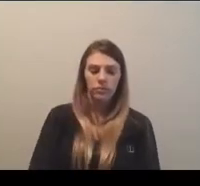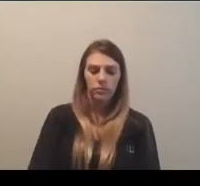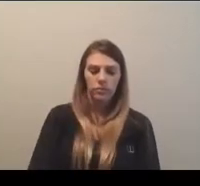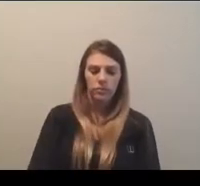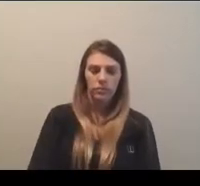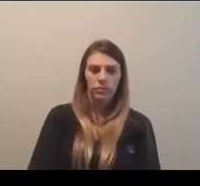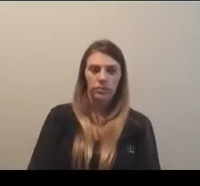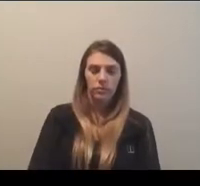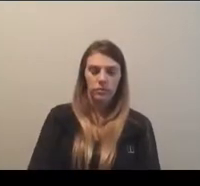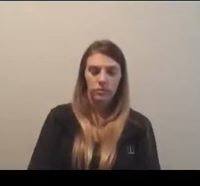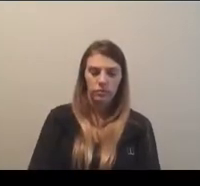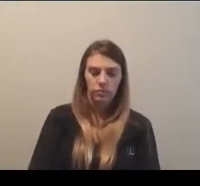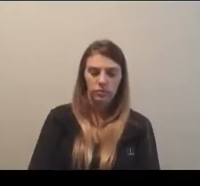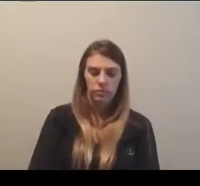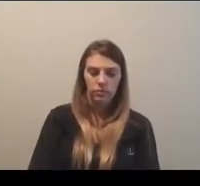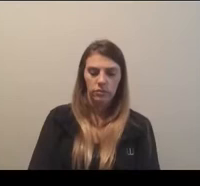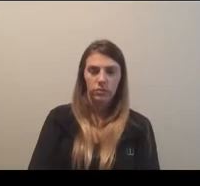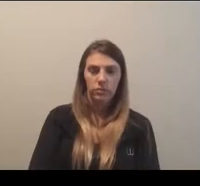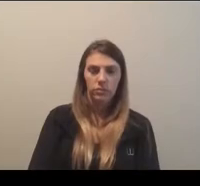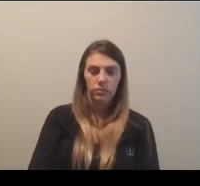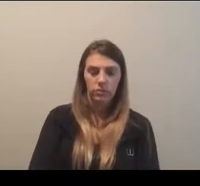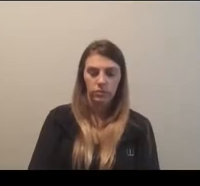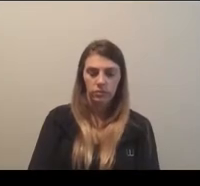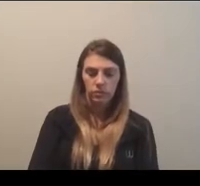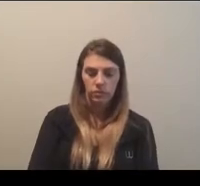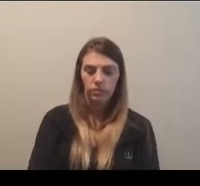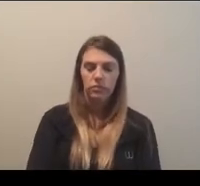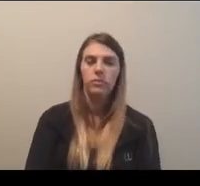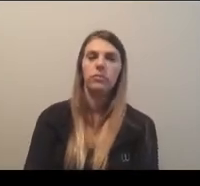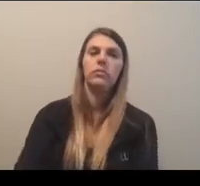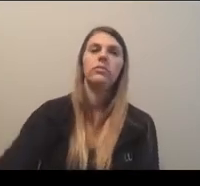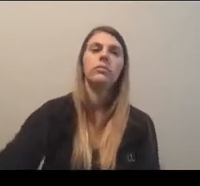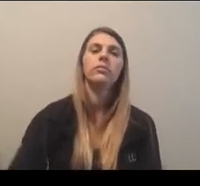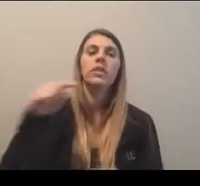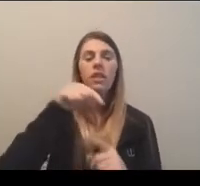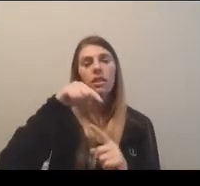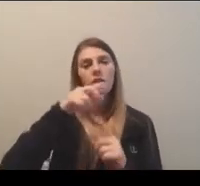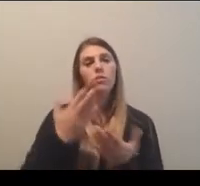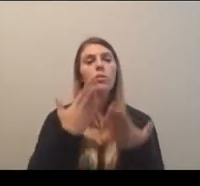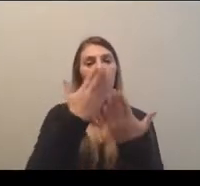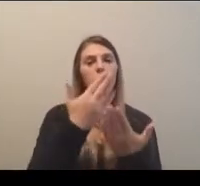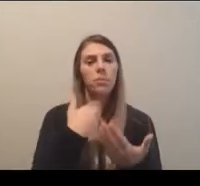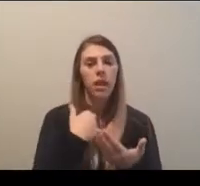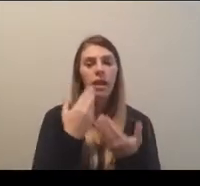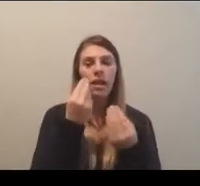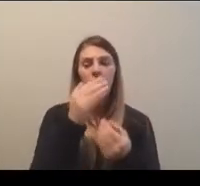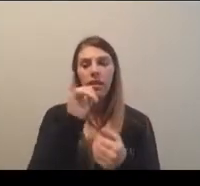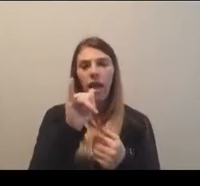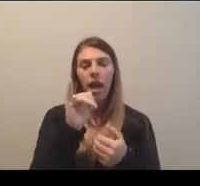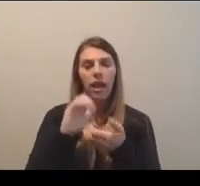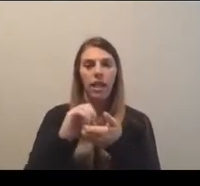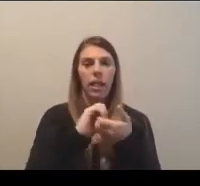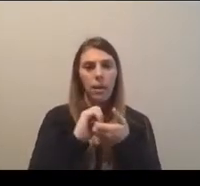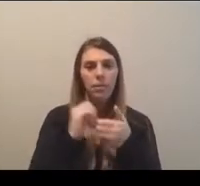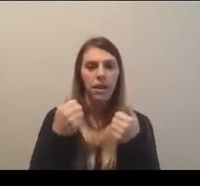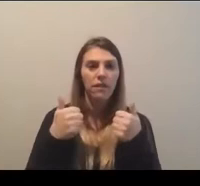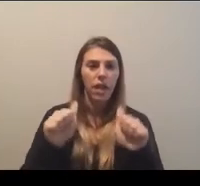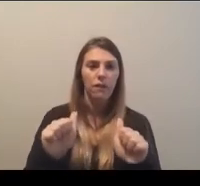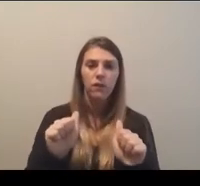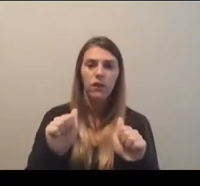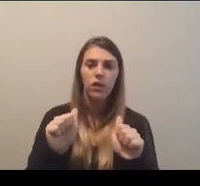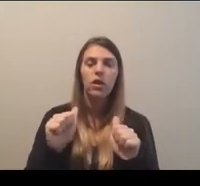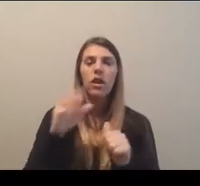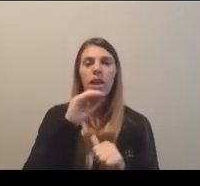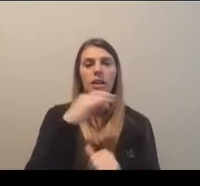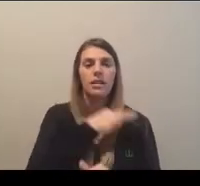example of, of the embracing some of the Kaplan recommendations is the collaborative effort that the committees and